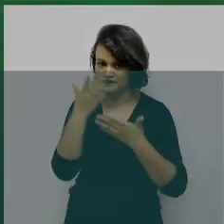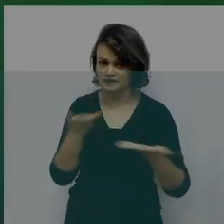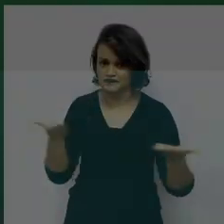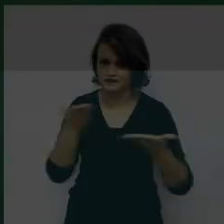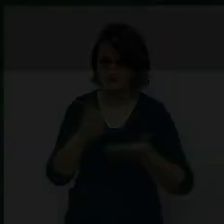to all.